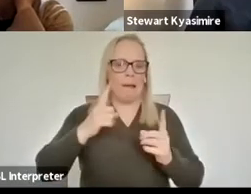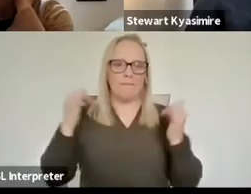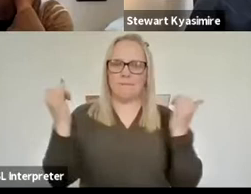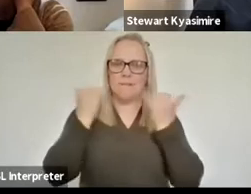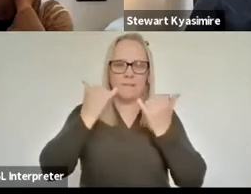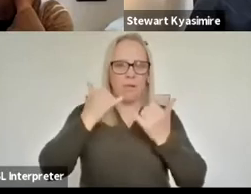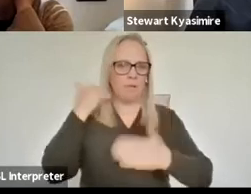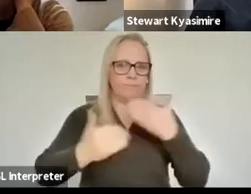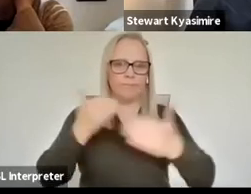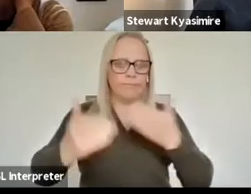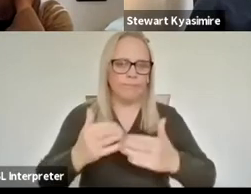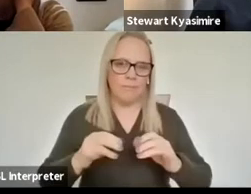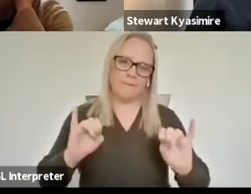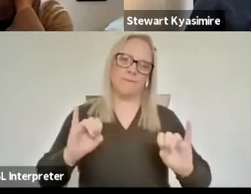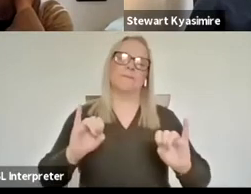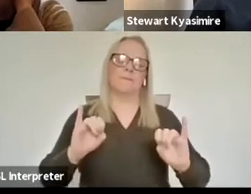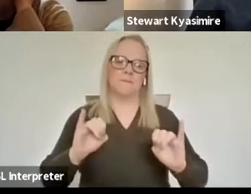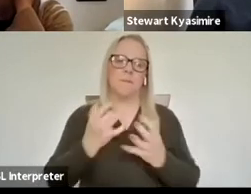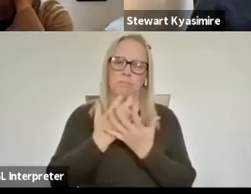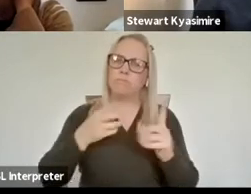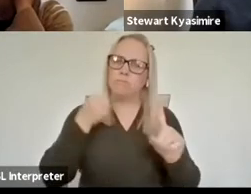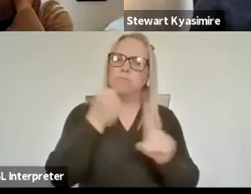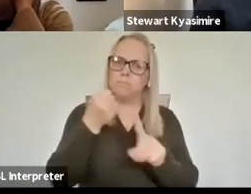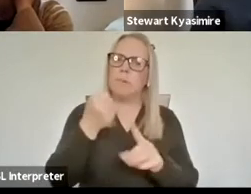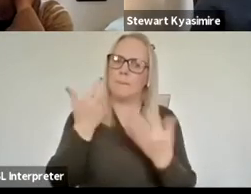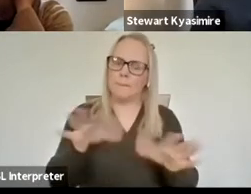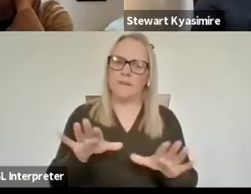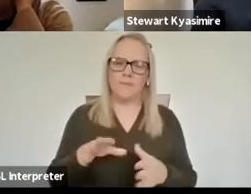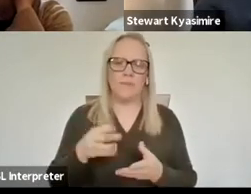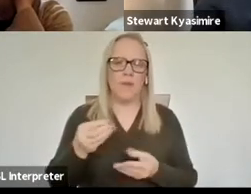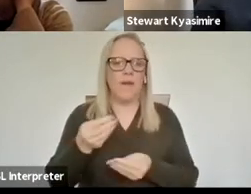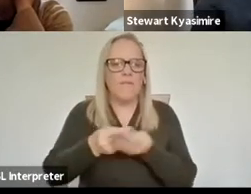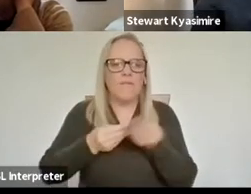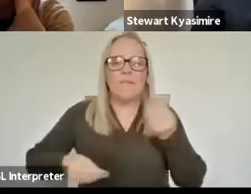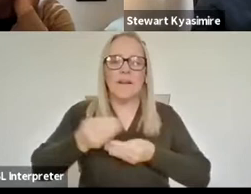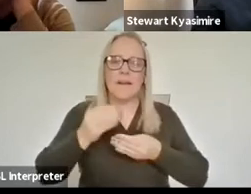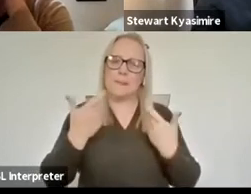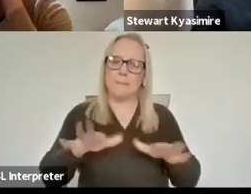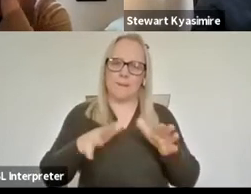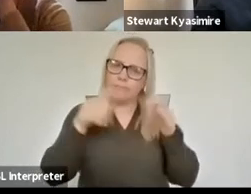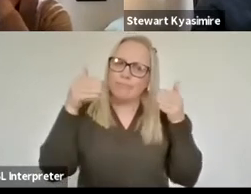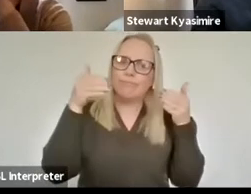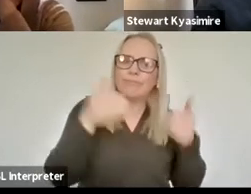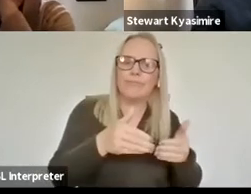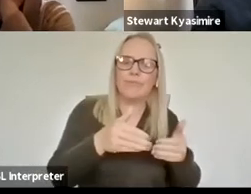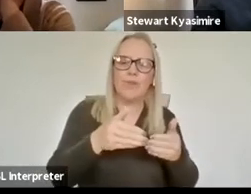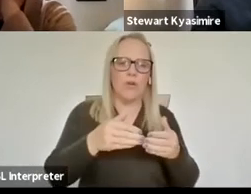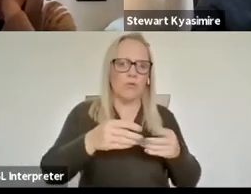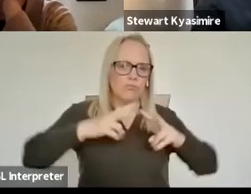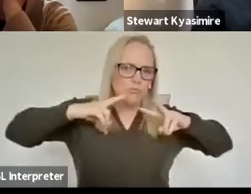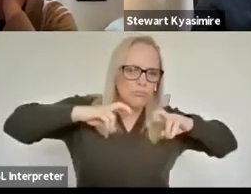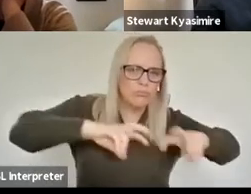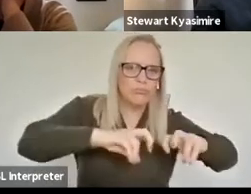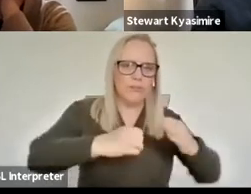impacted. Some of the financial support measures include a focus on research and development and this has created much valued